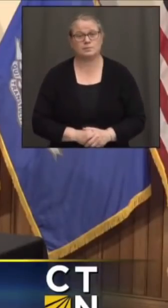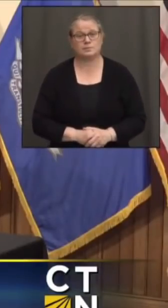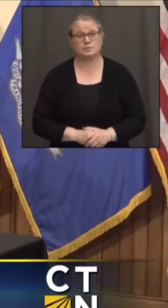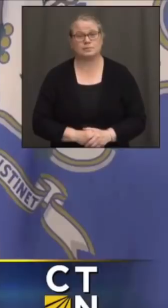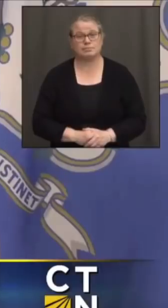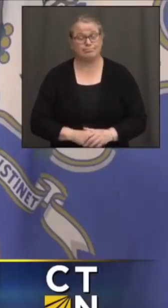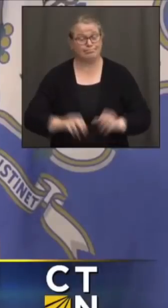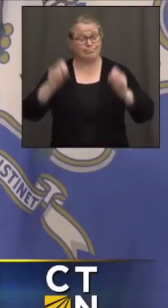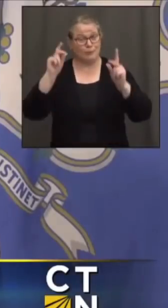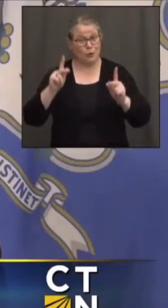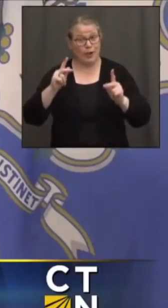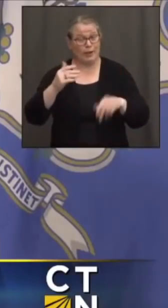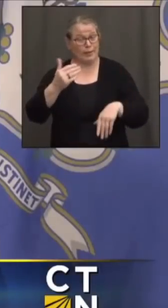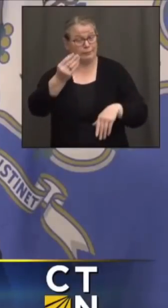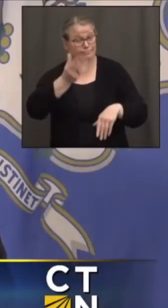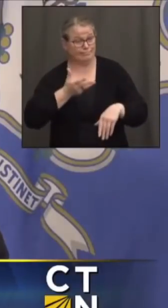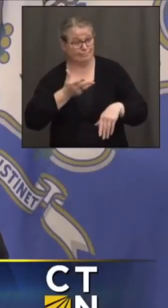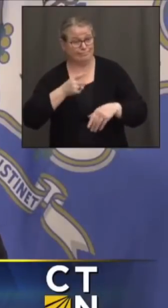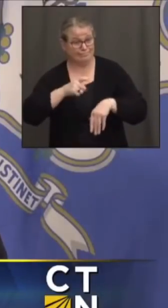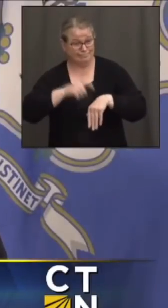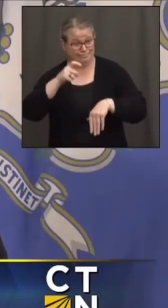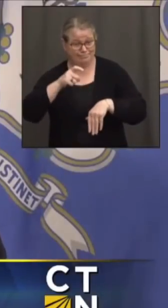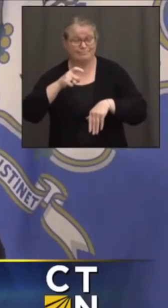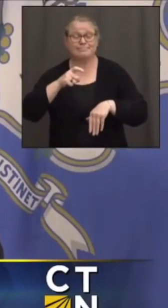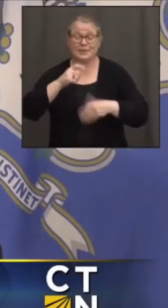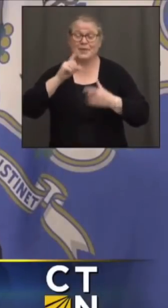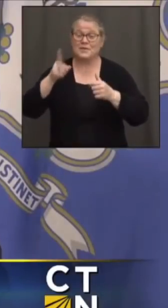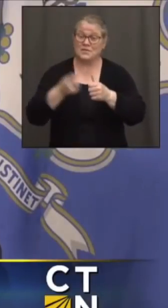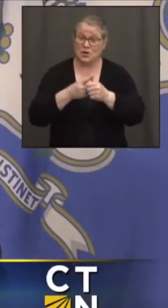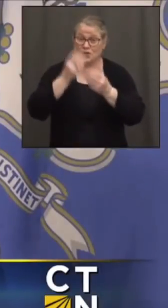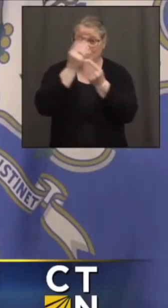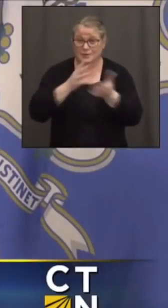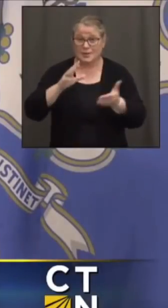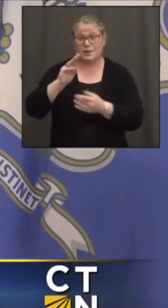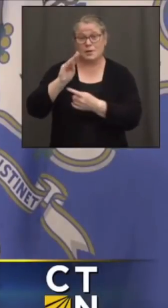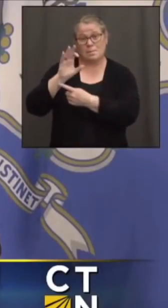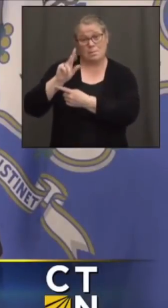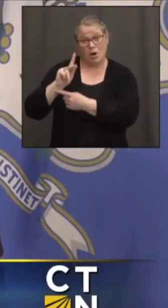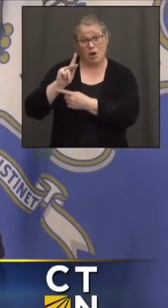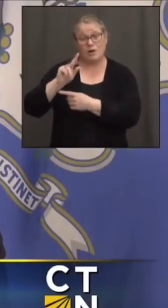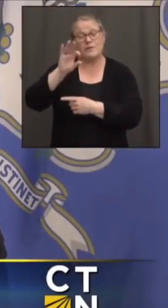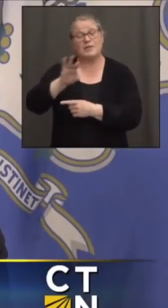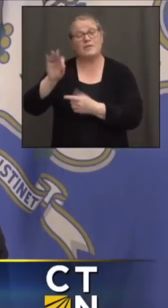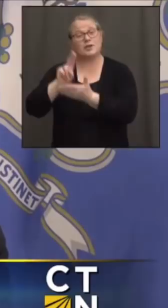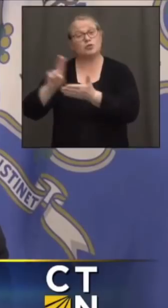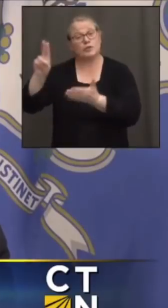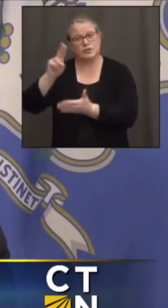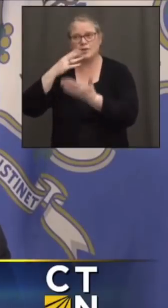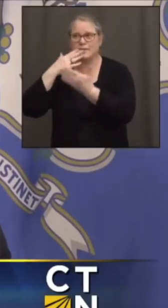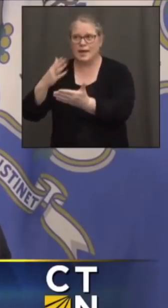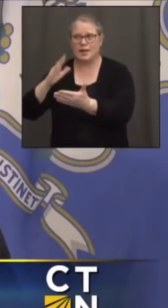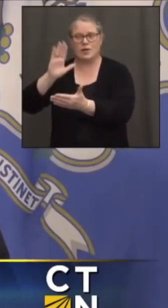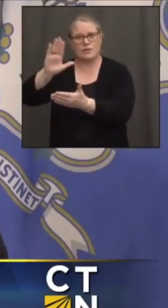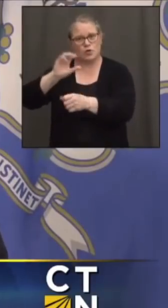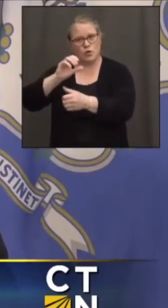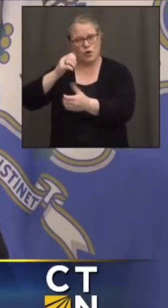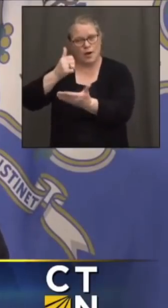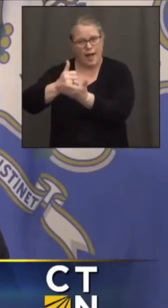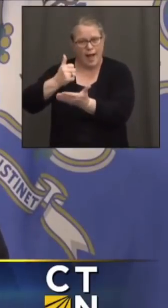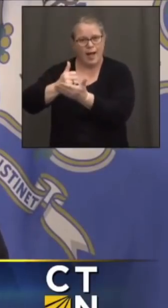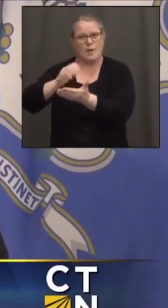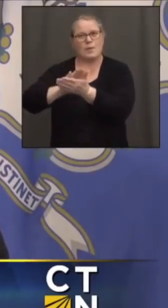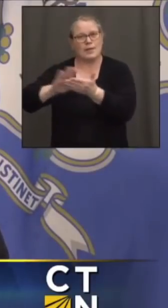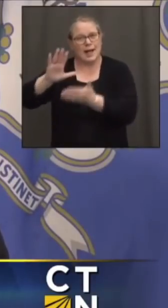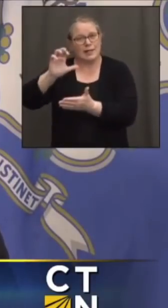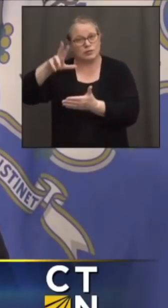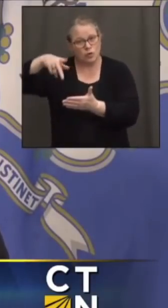All right. I'm getting the signal. First of all, let me thank Mark over at Fairfield University, all your help with the College Corps. Let's